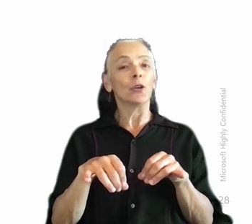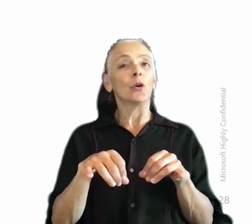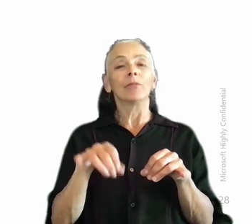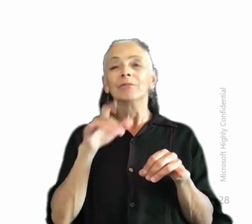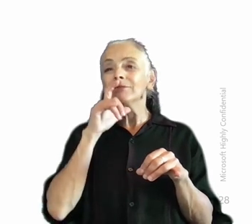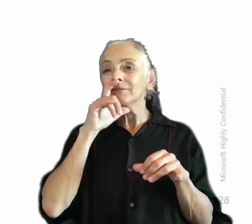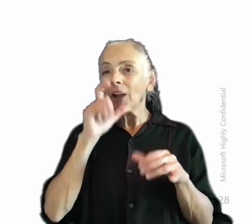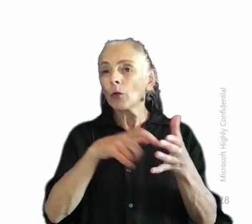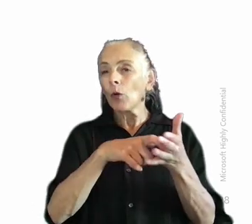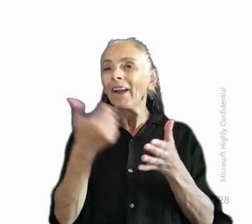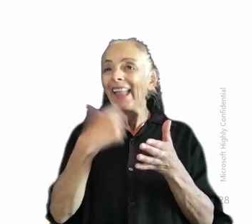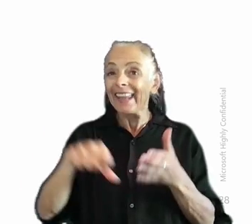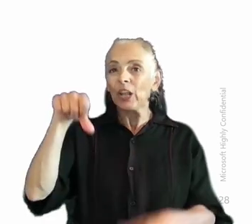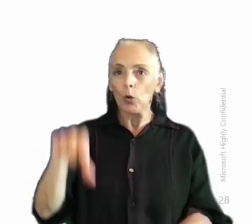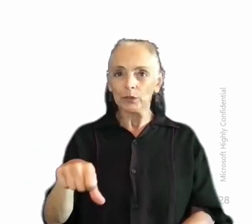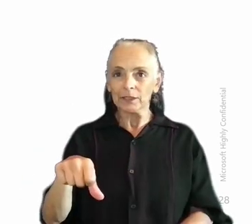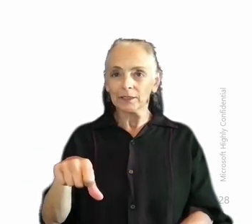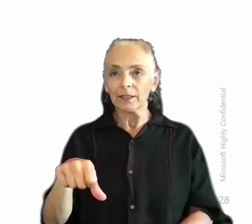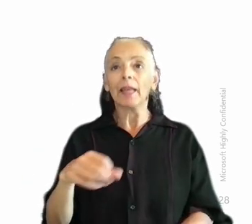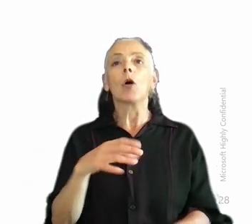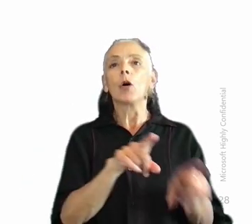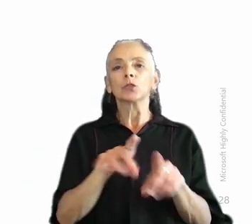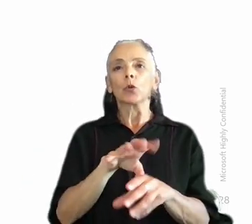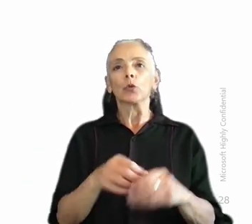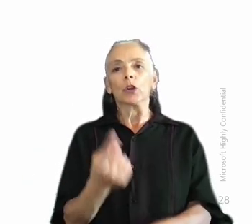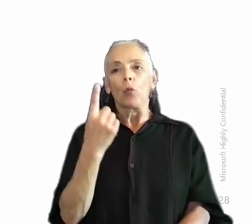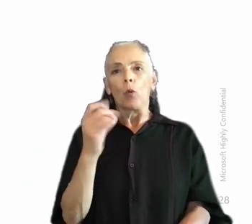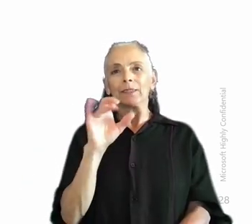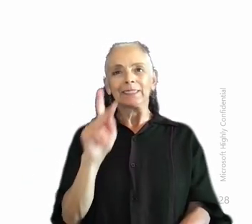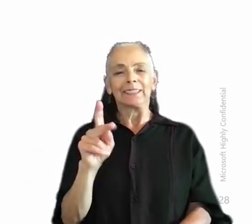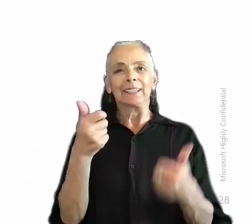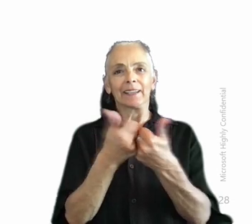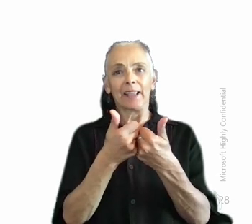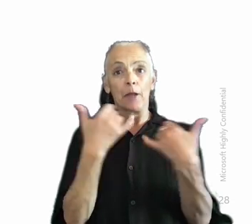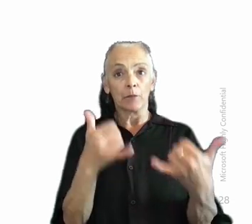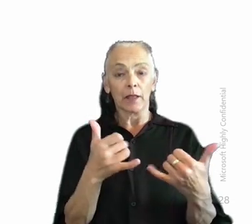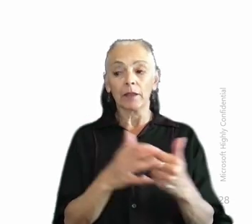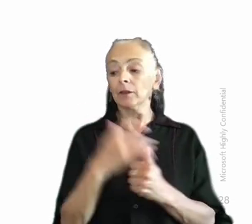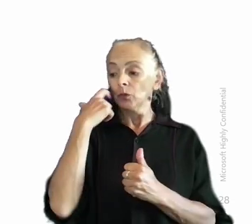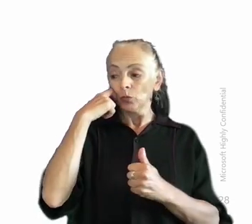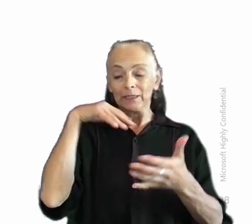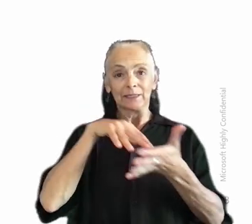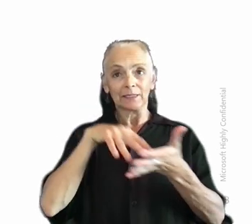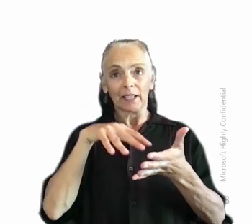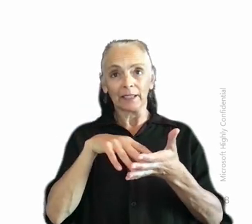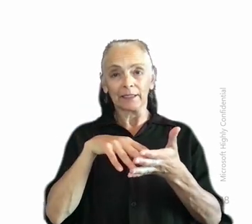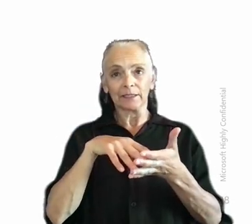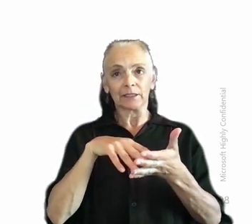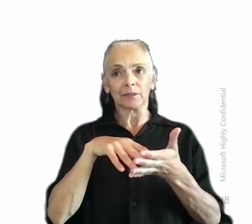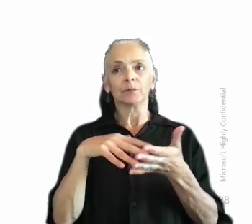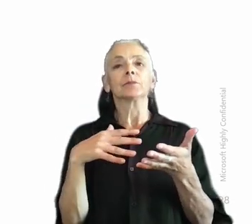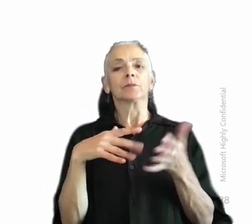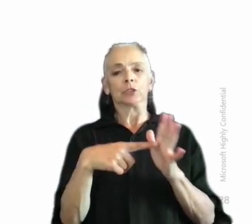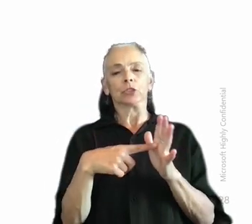they've also included single-stick gameplay. In recent accessibility studies that we've conducted, players have spontaneously commented that